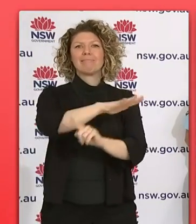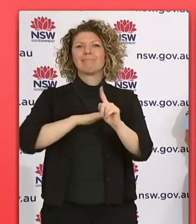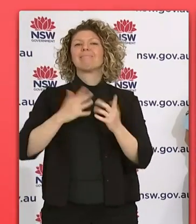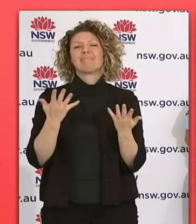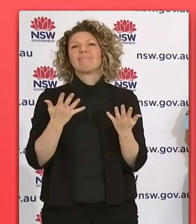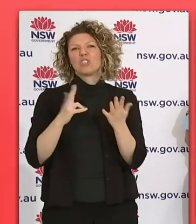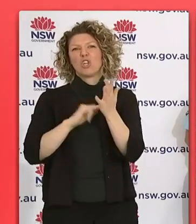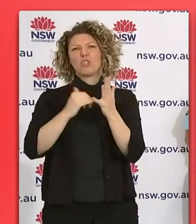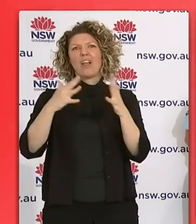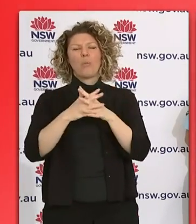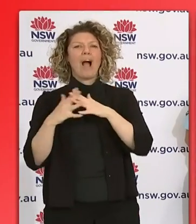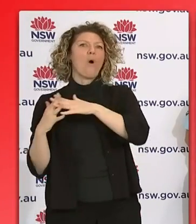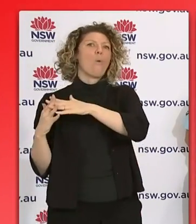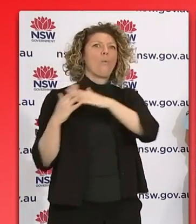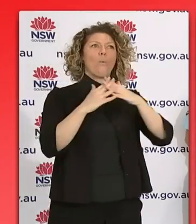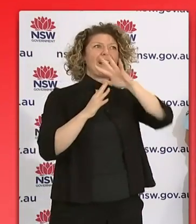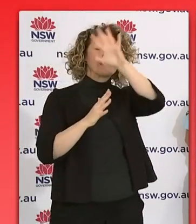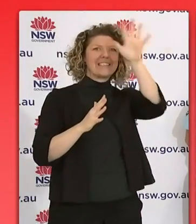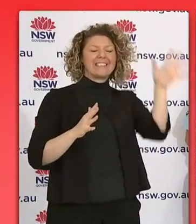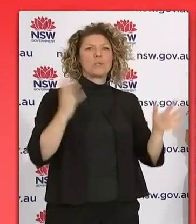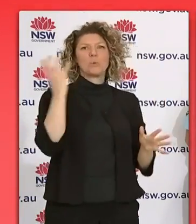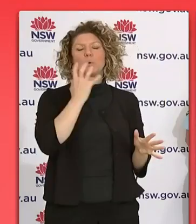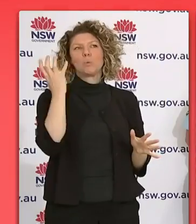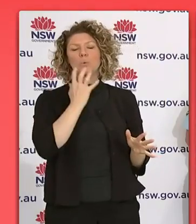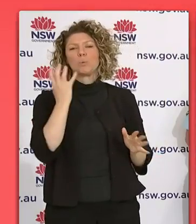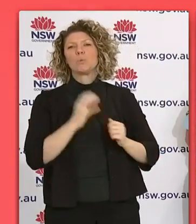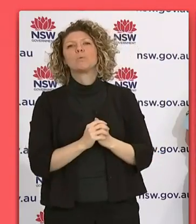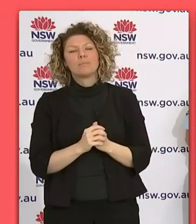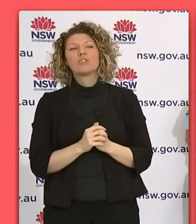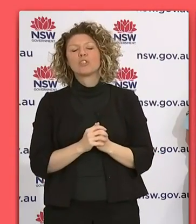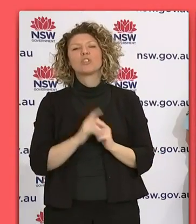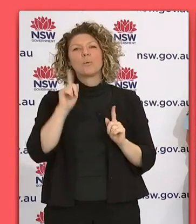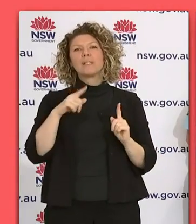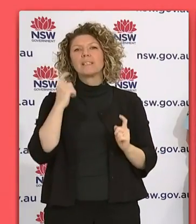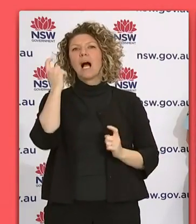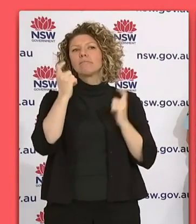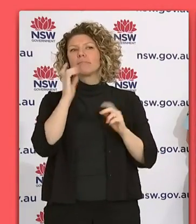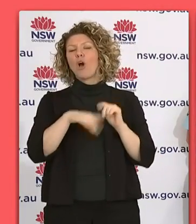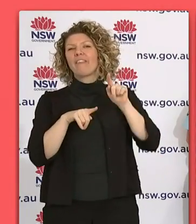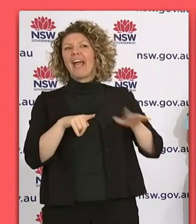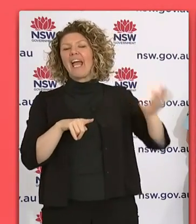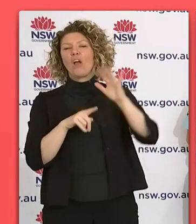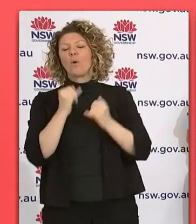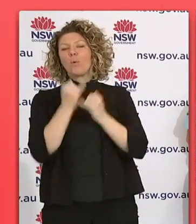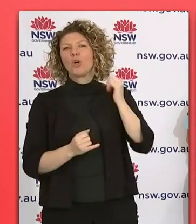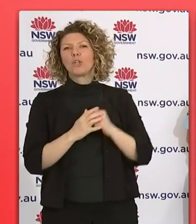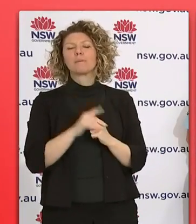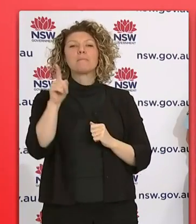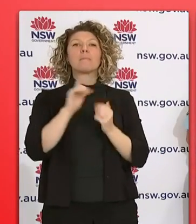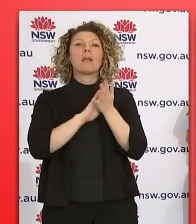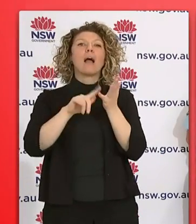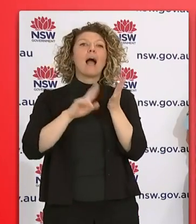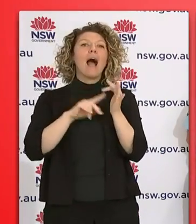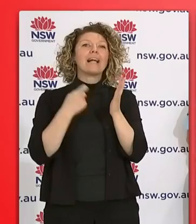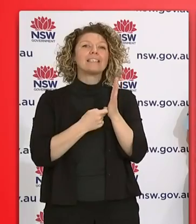And anything we may need to do further in that area is being considered during the day today. Hunter New England had five